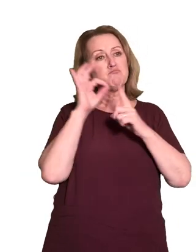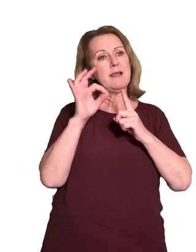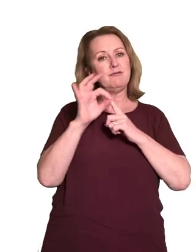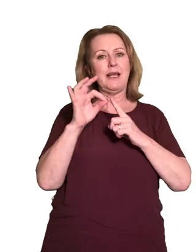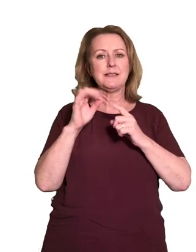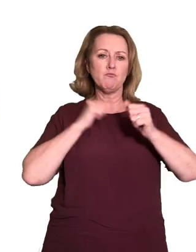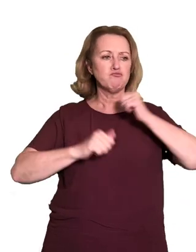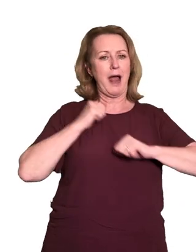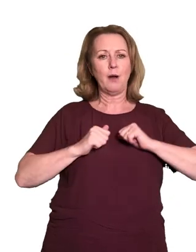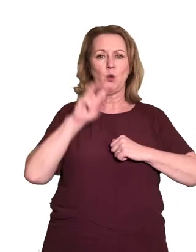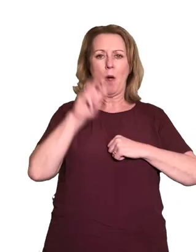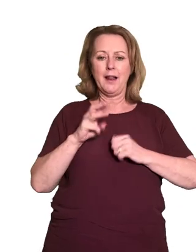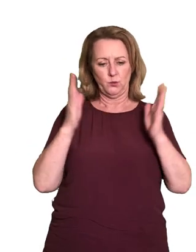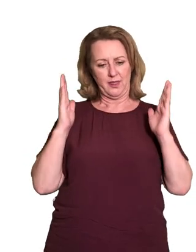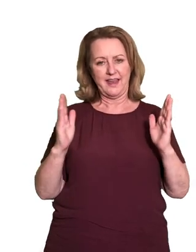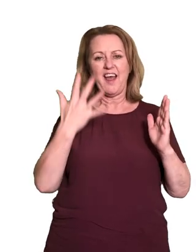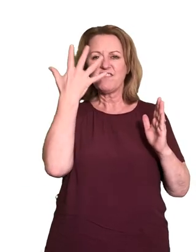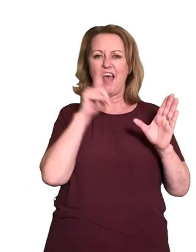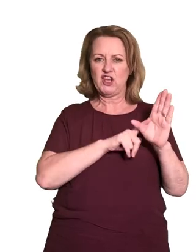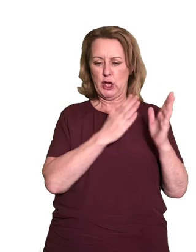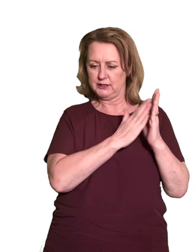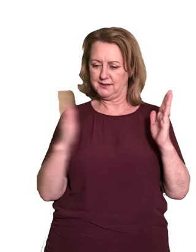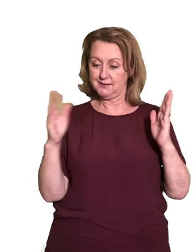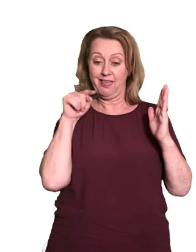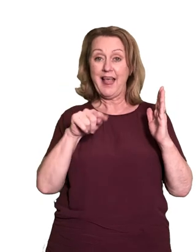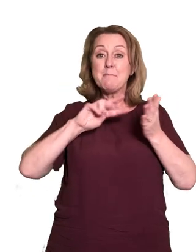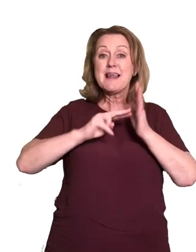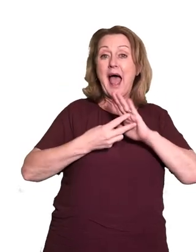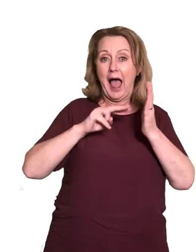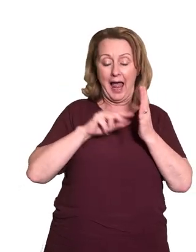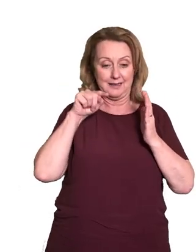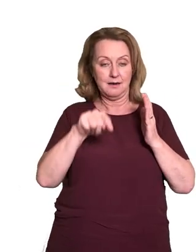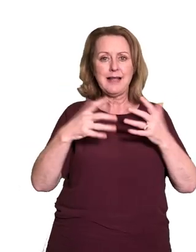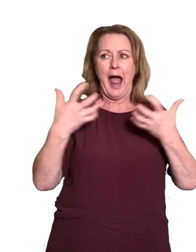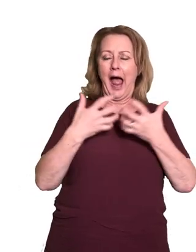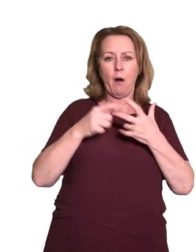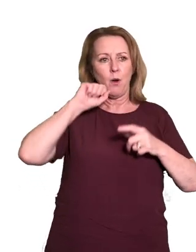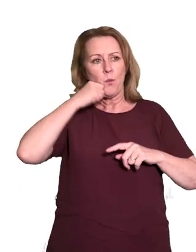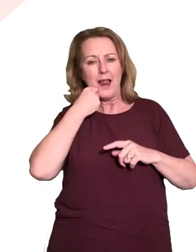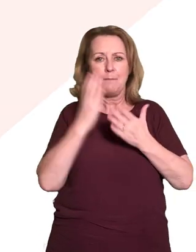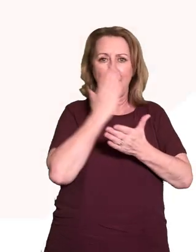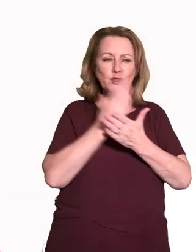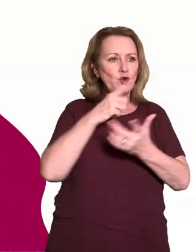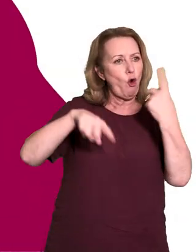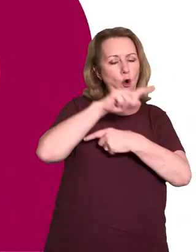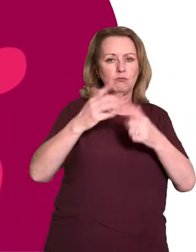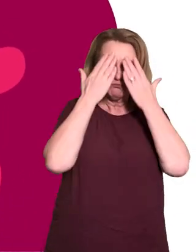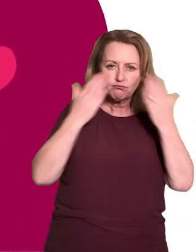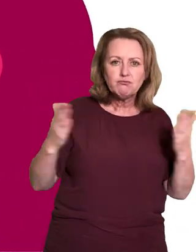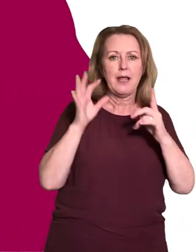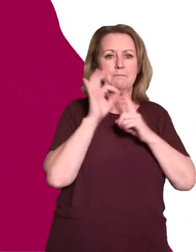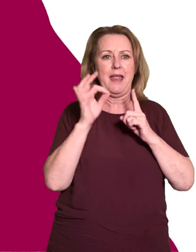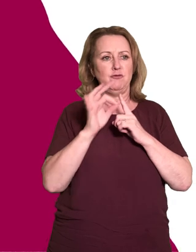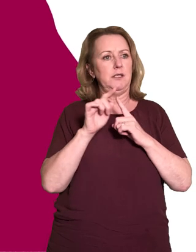Wales within a five-year plan. This plan sets out the Welsh Government's approach to ensuring period dignity in Wales.